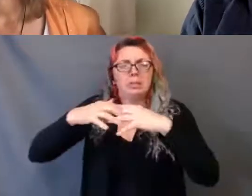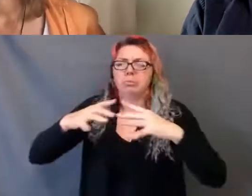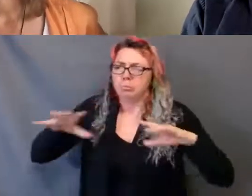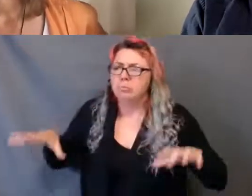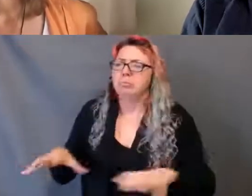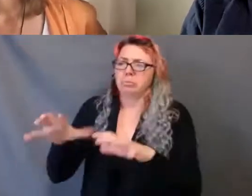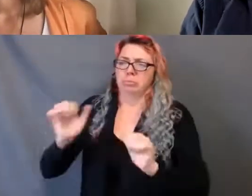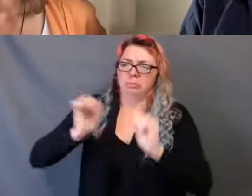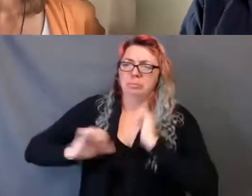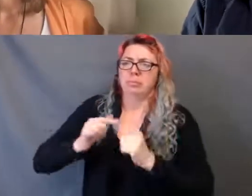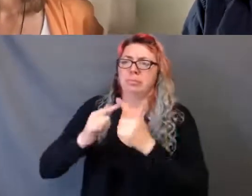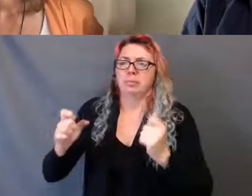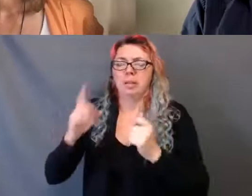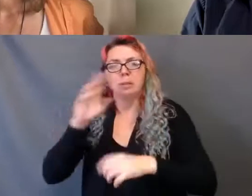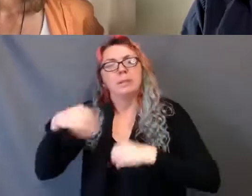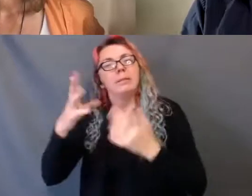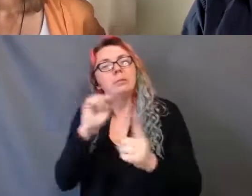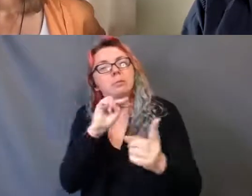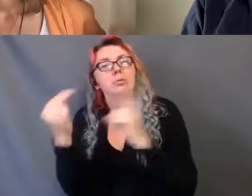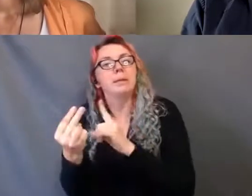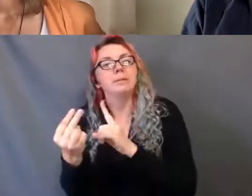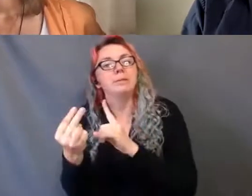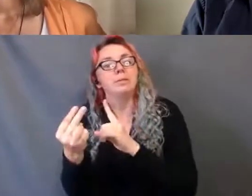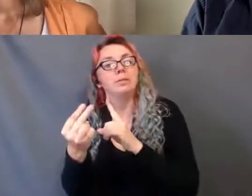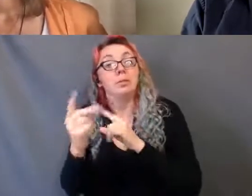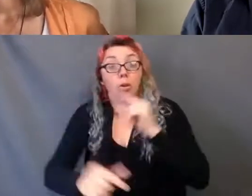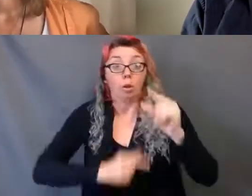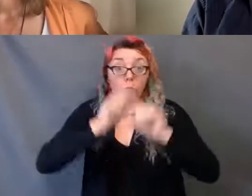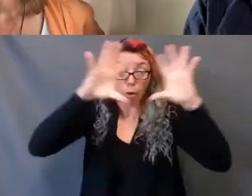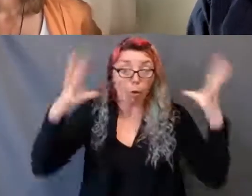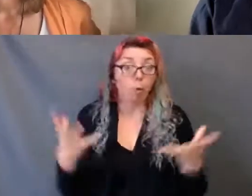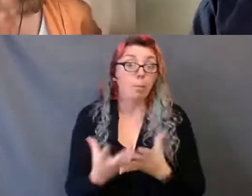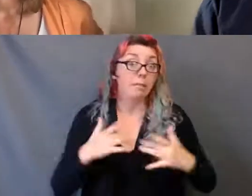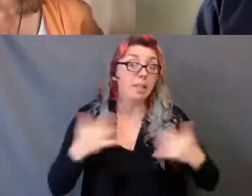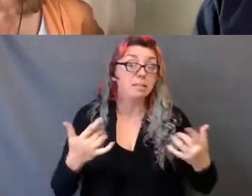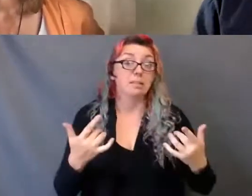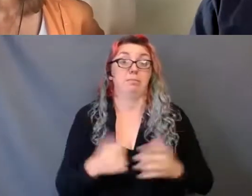contexts within global and national events and their impact on Indigenous relations.